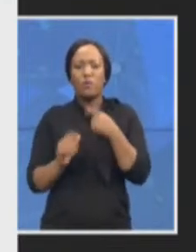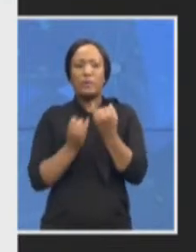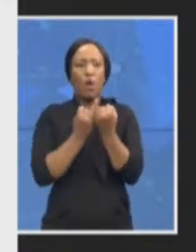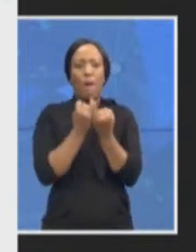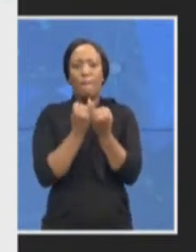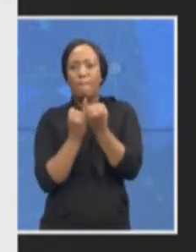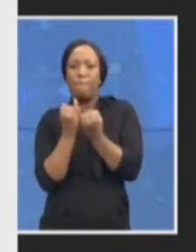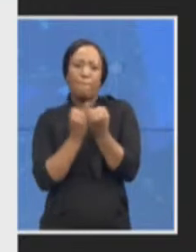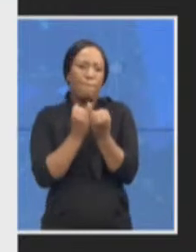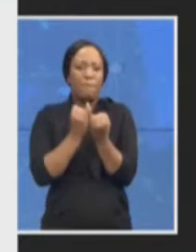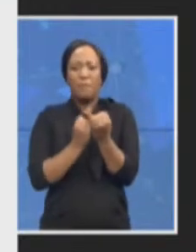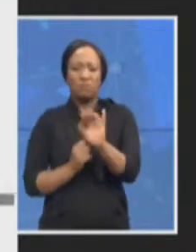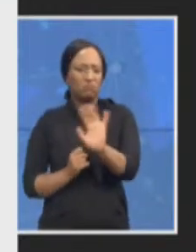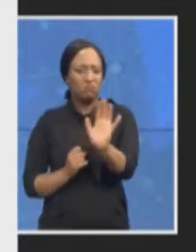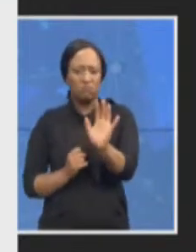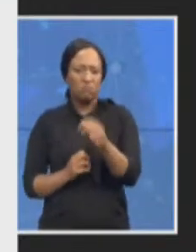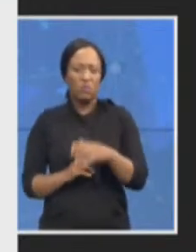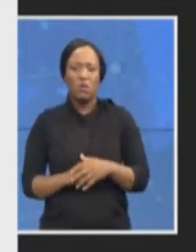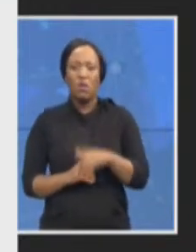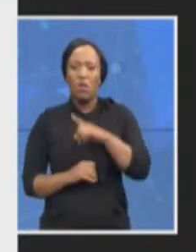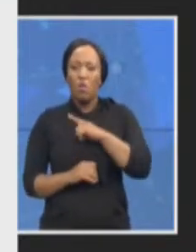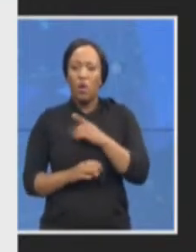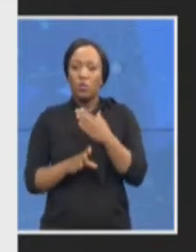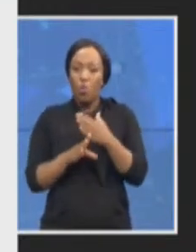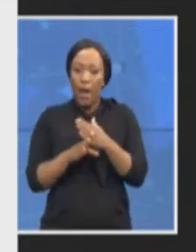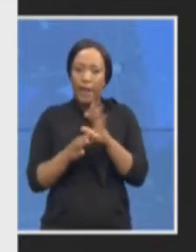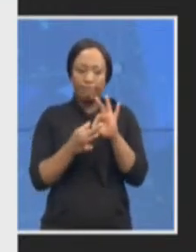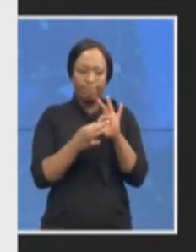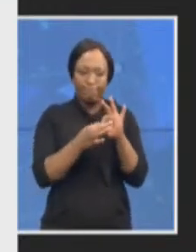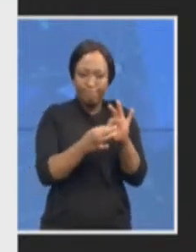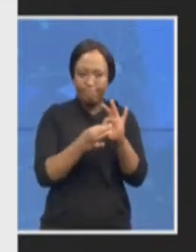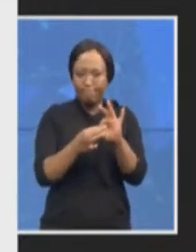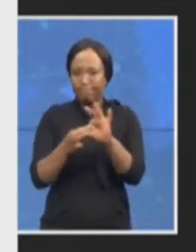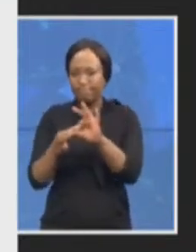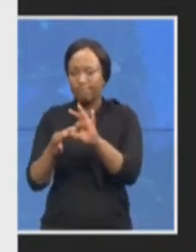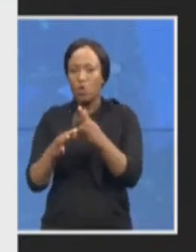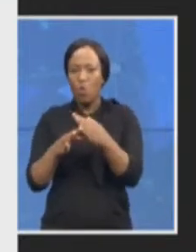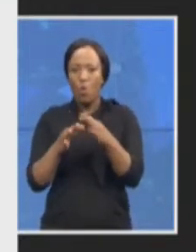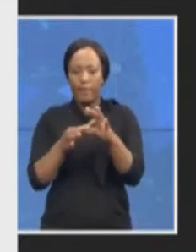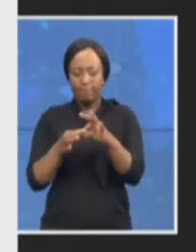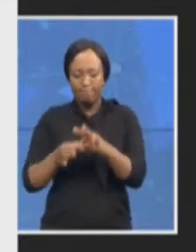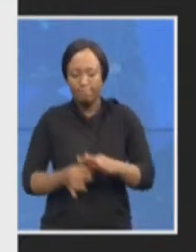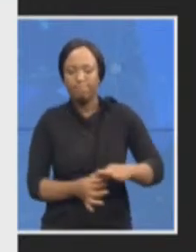of working together in a collaborative way to deal with crime